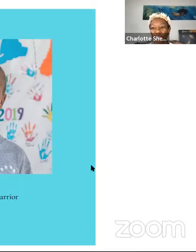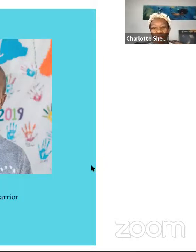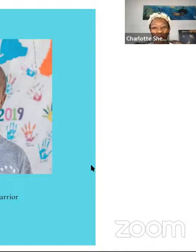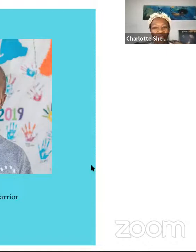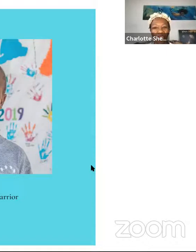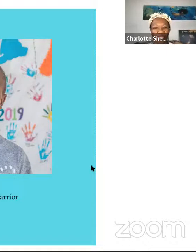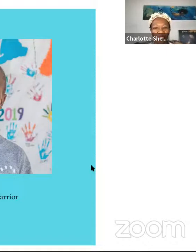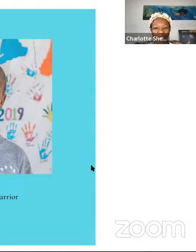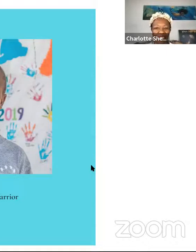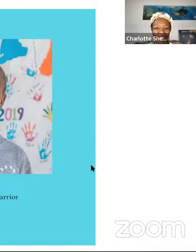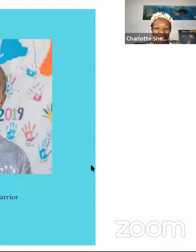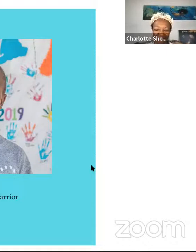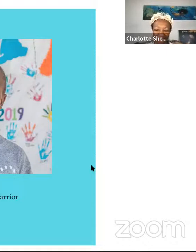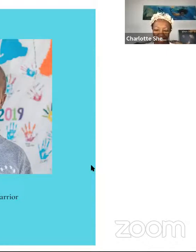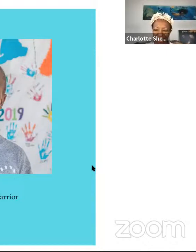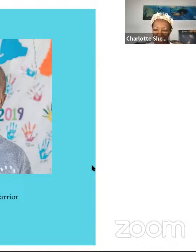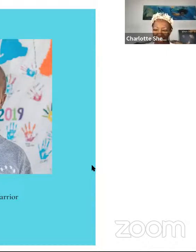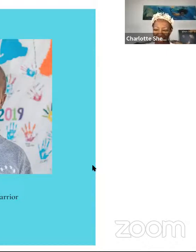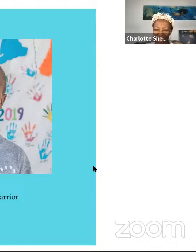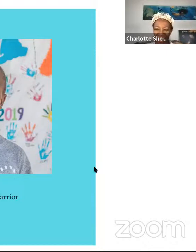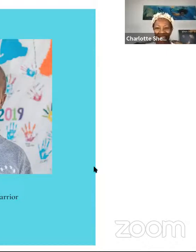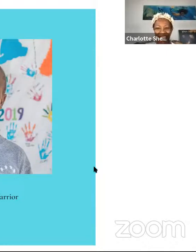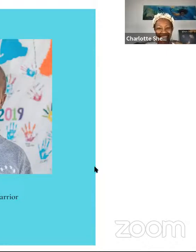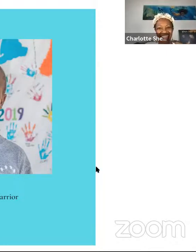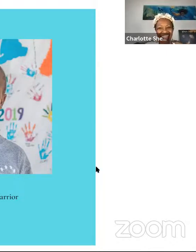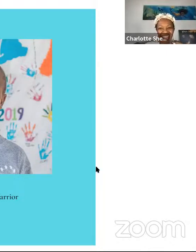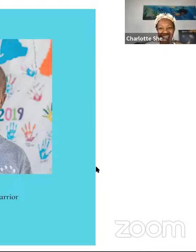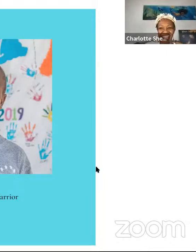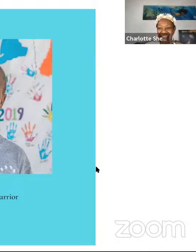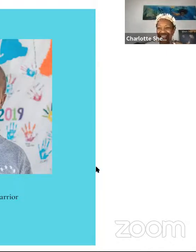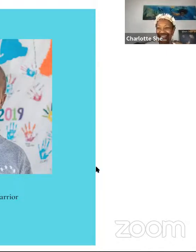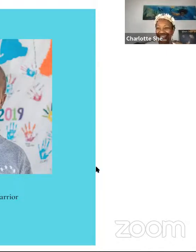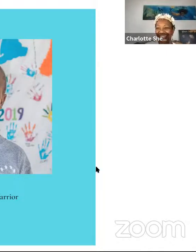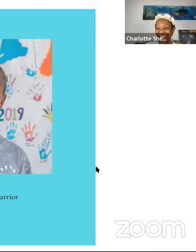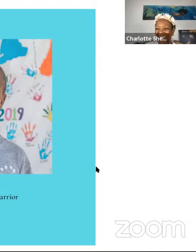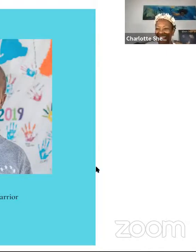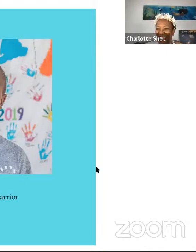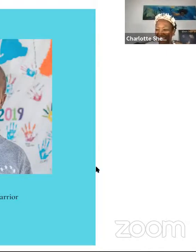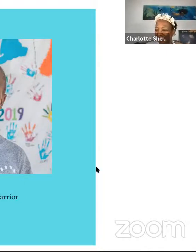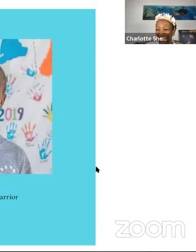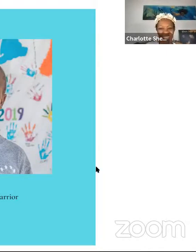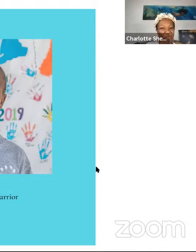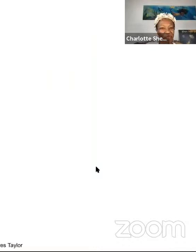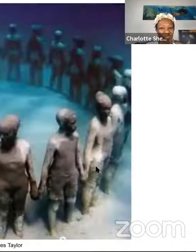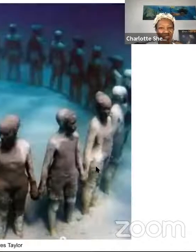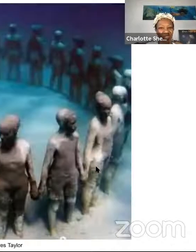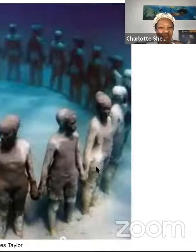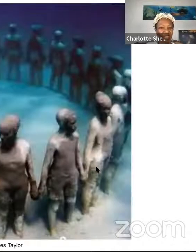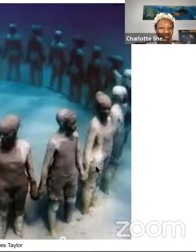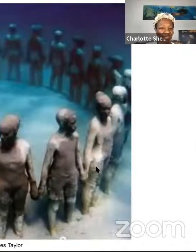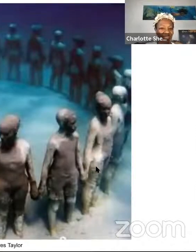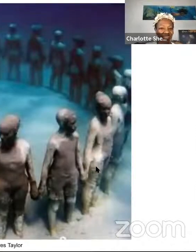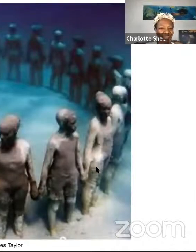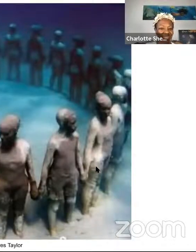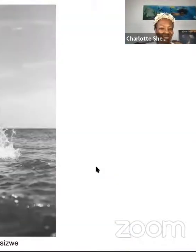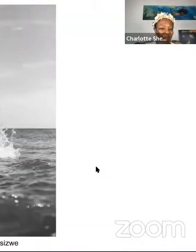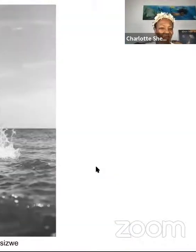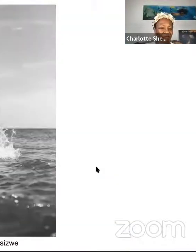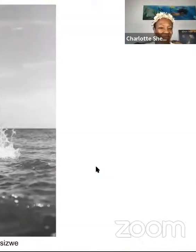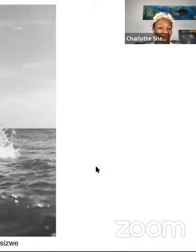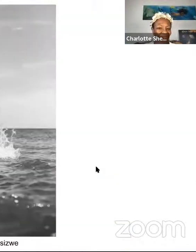of single use plastic. Okay, and so that is it. And now I guess it's time for those questions.